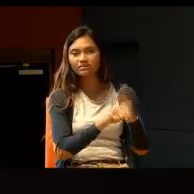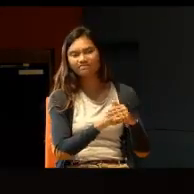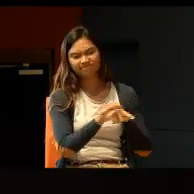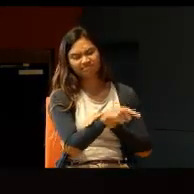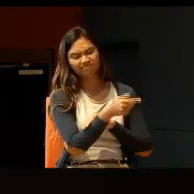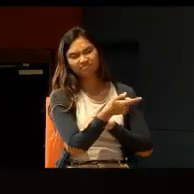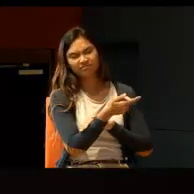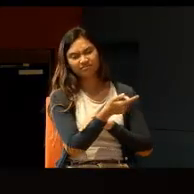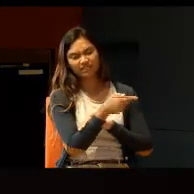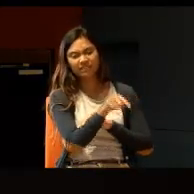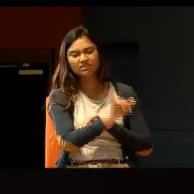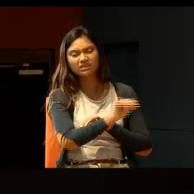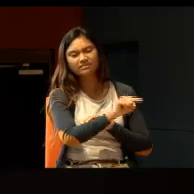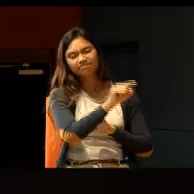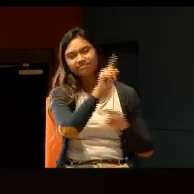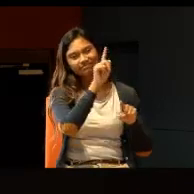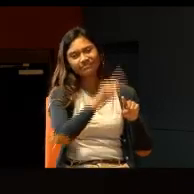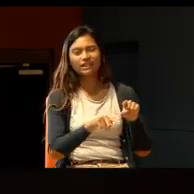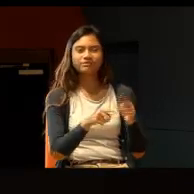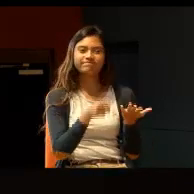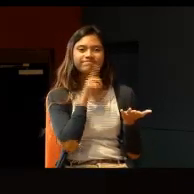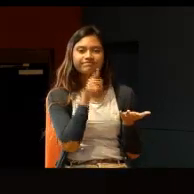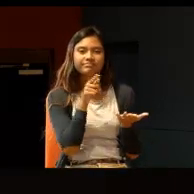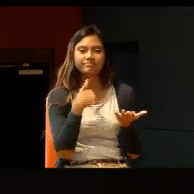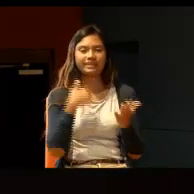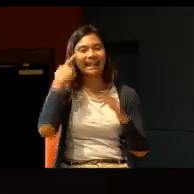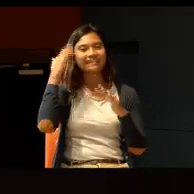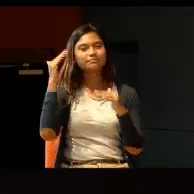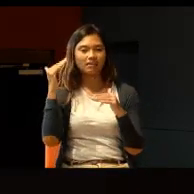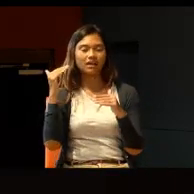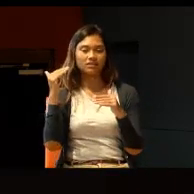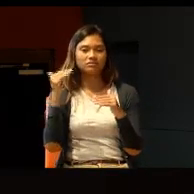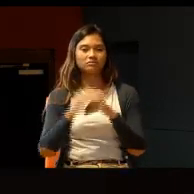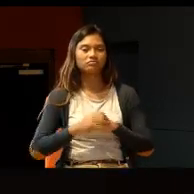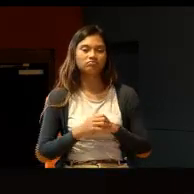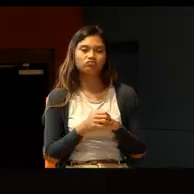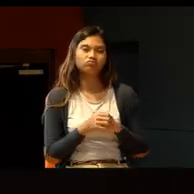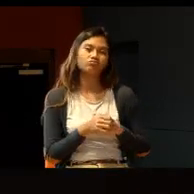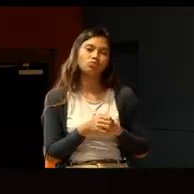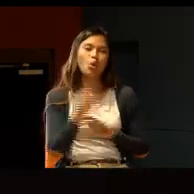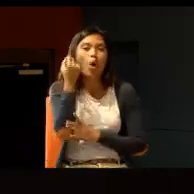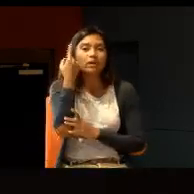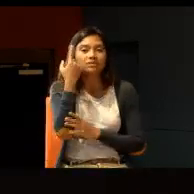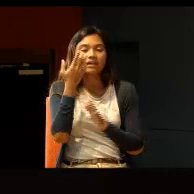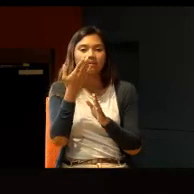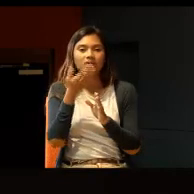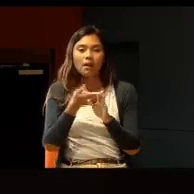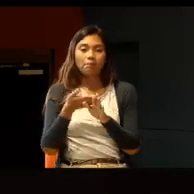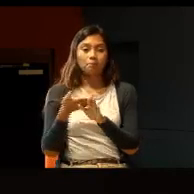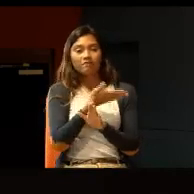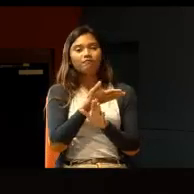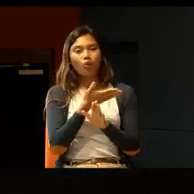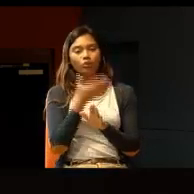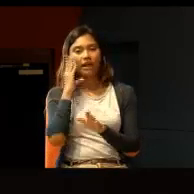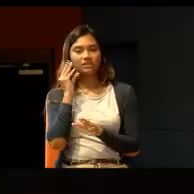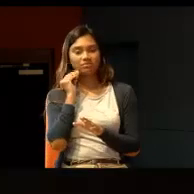really, you cannot really expect or understand before you go. You have